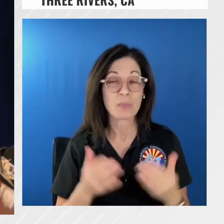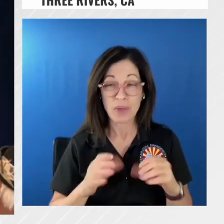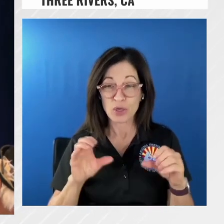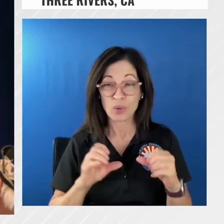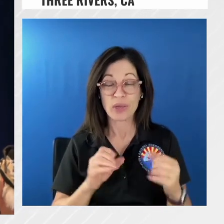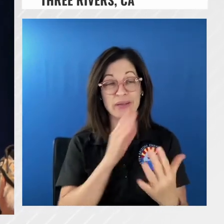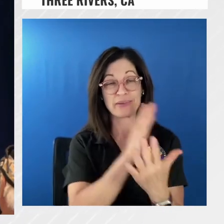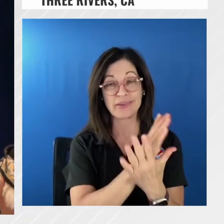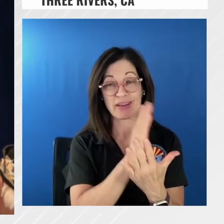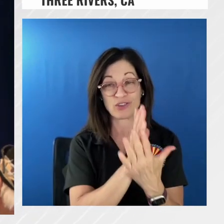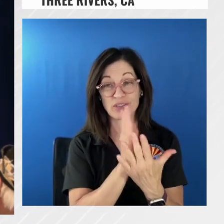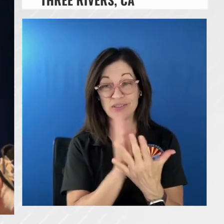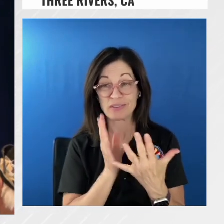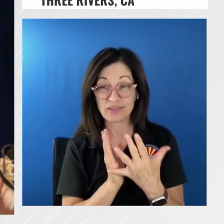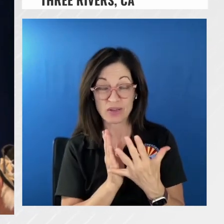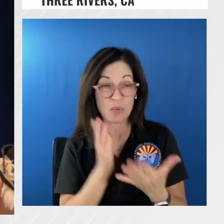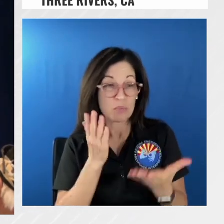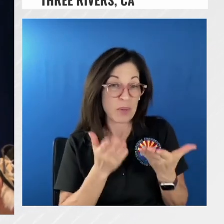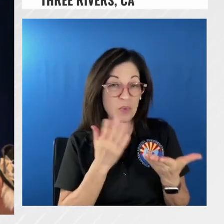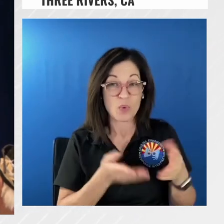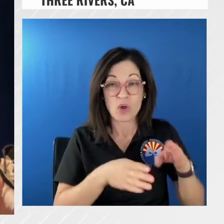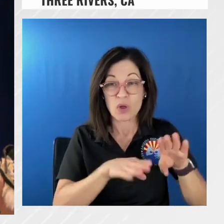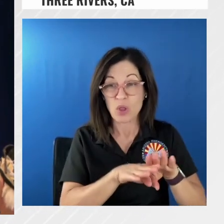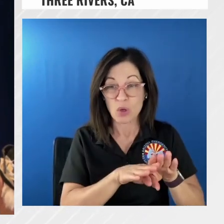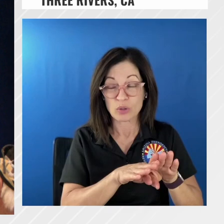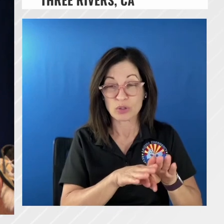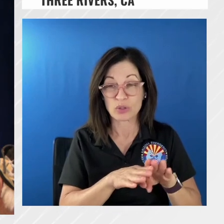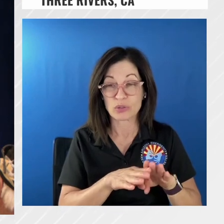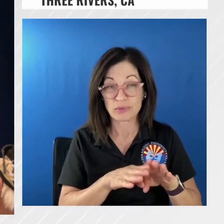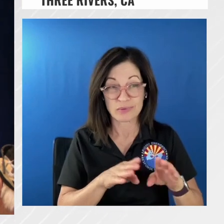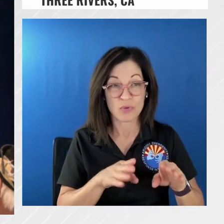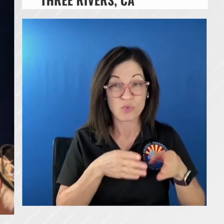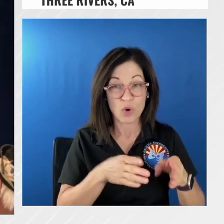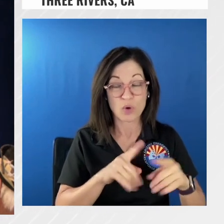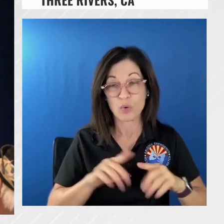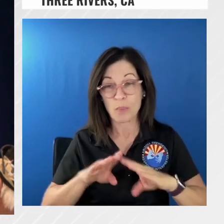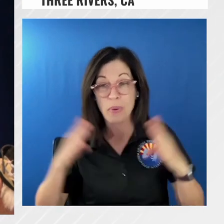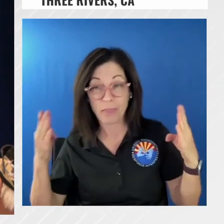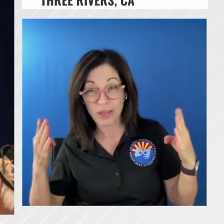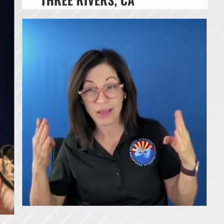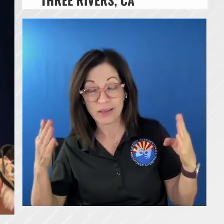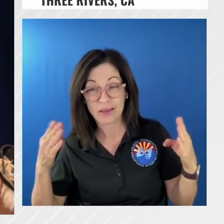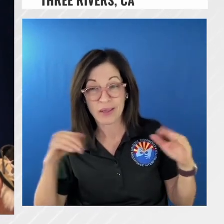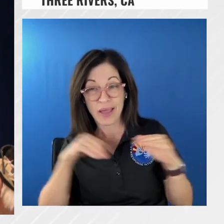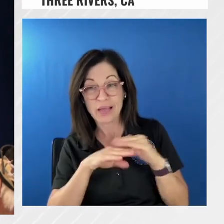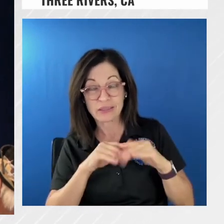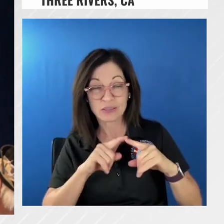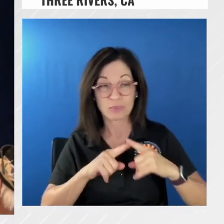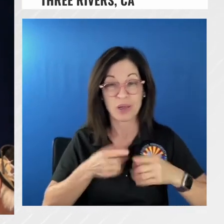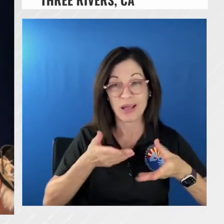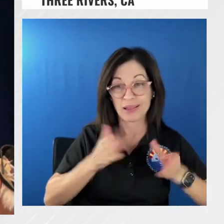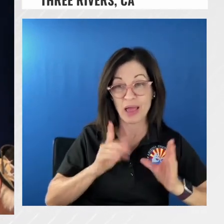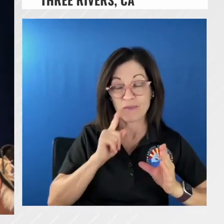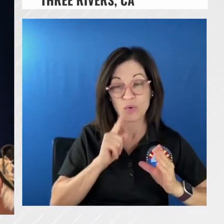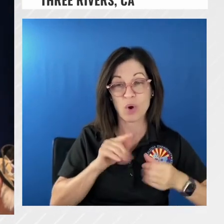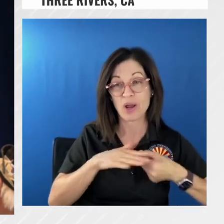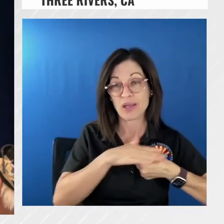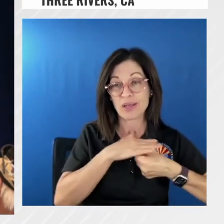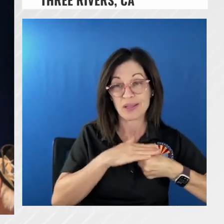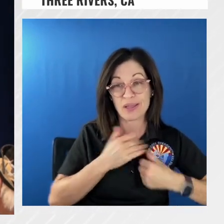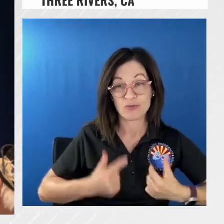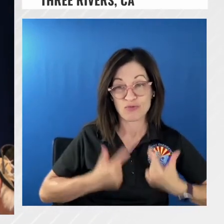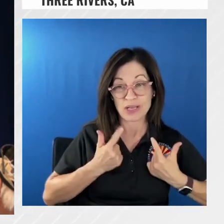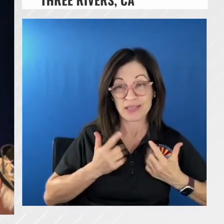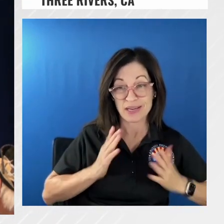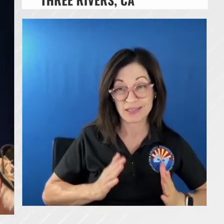be that we close off for general public access but maintain access for residents uh there could be